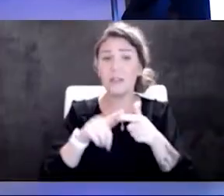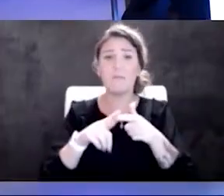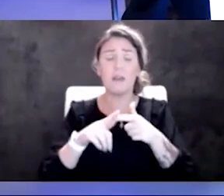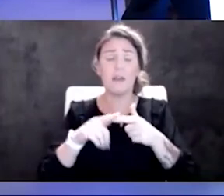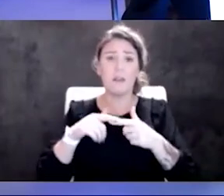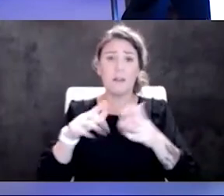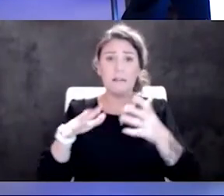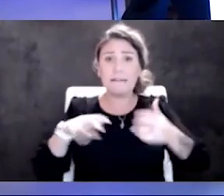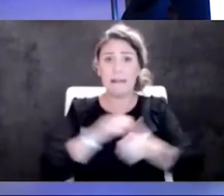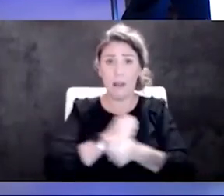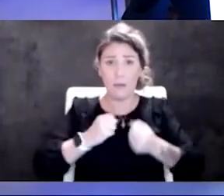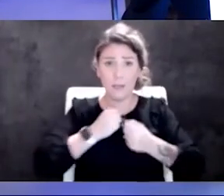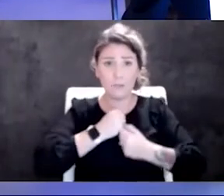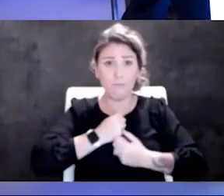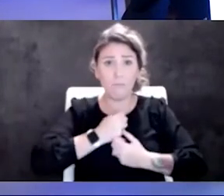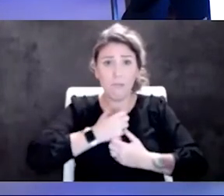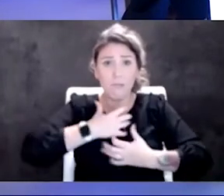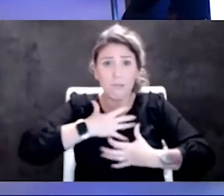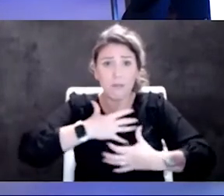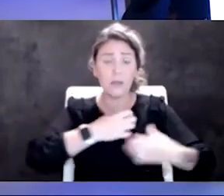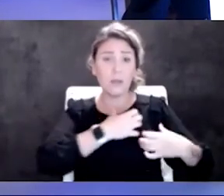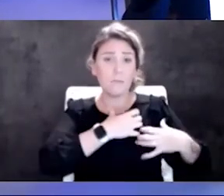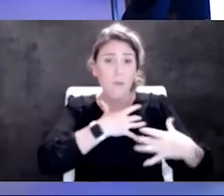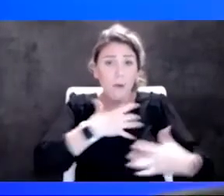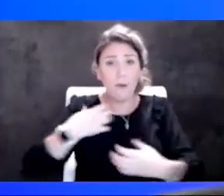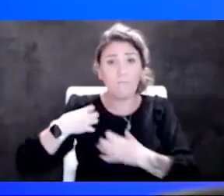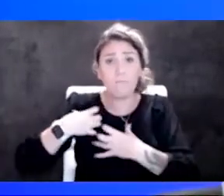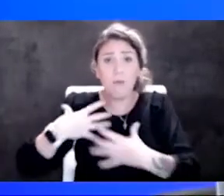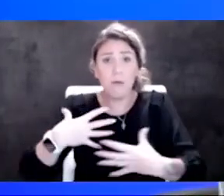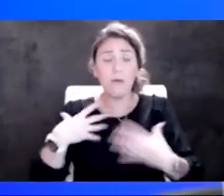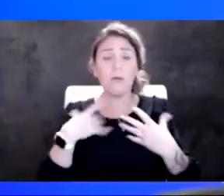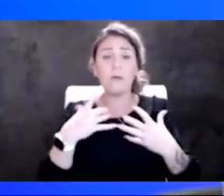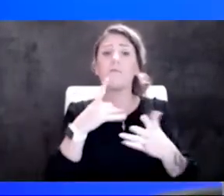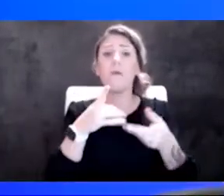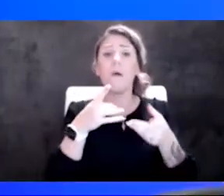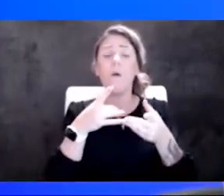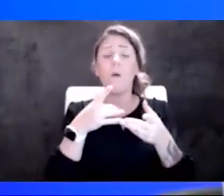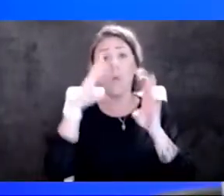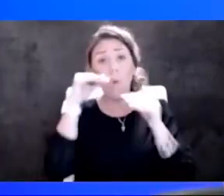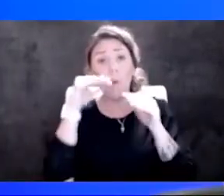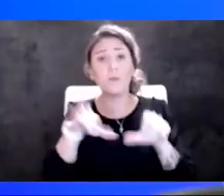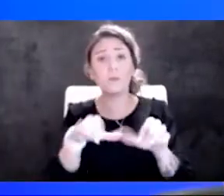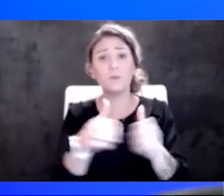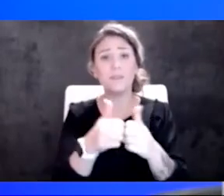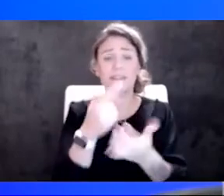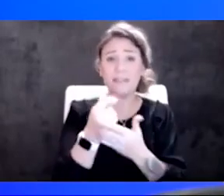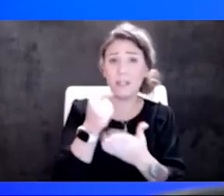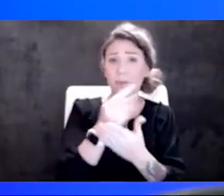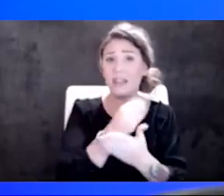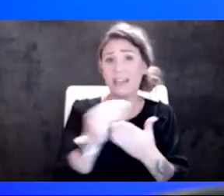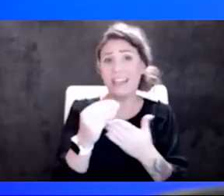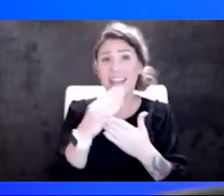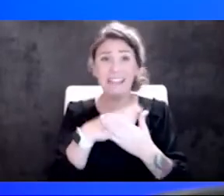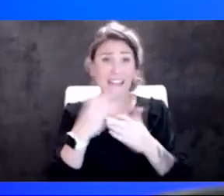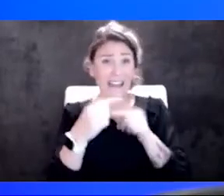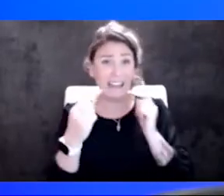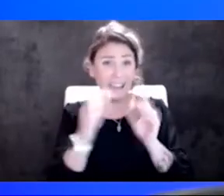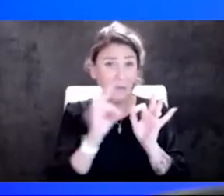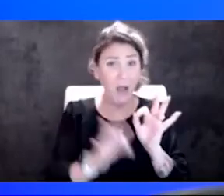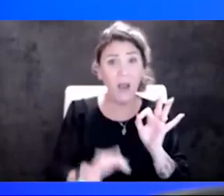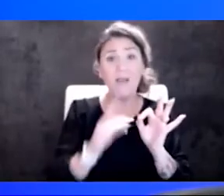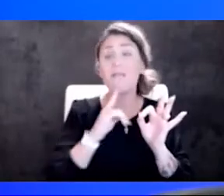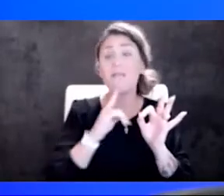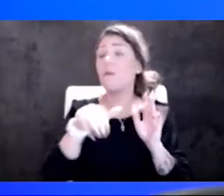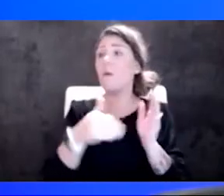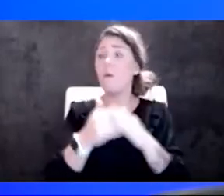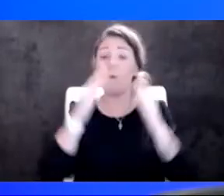slow down replication. Yeah, that's exactly right. That's what we're hoping to do with this therapy. That's what we hope to do with monoclonal antibodies. I would just say, you